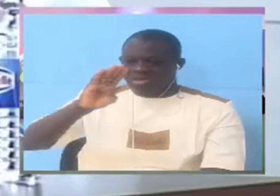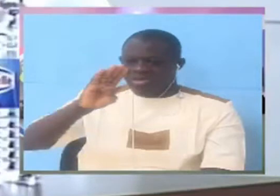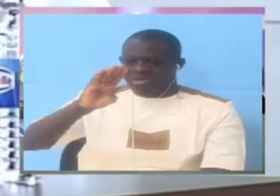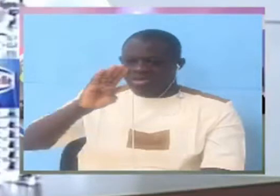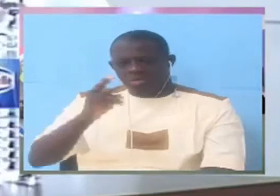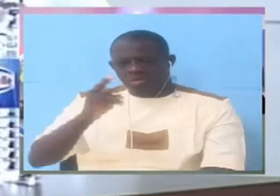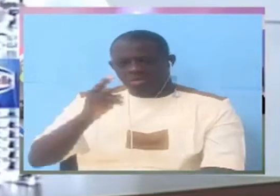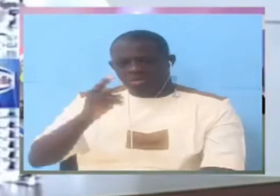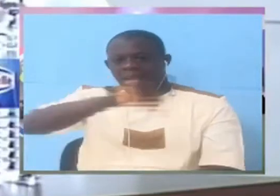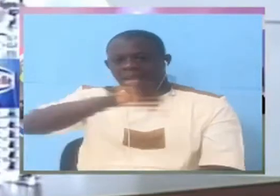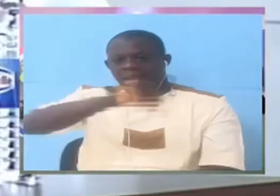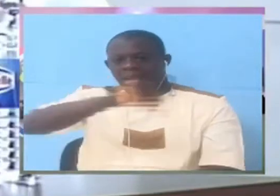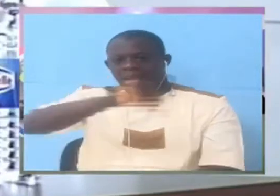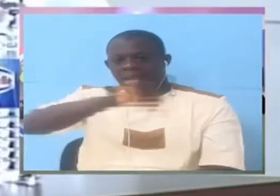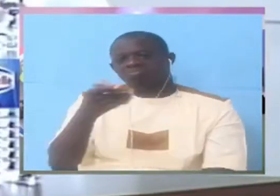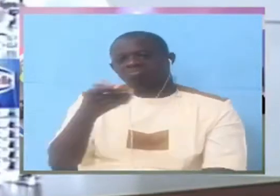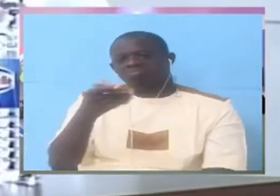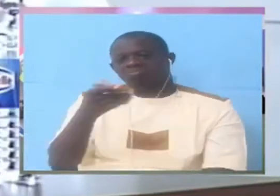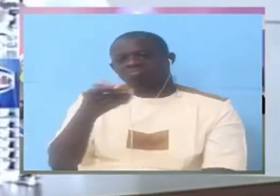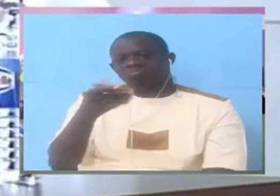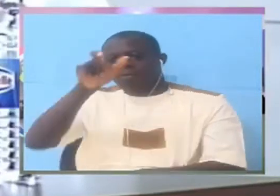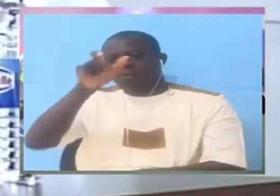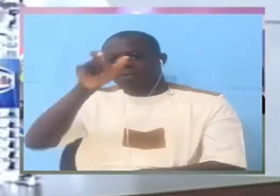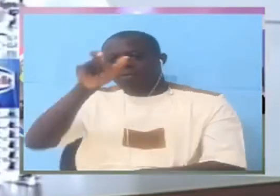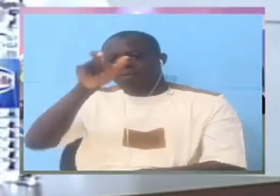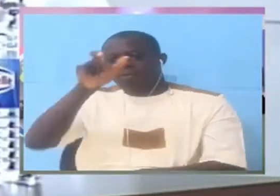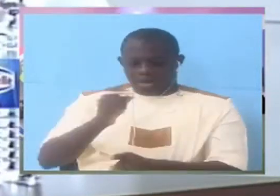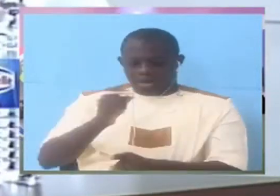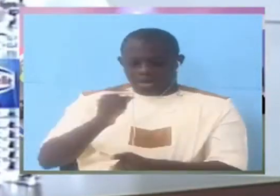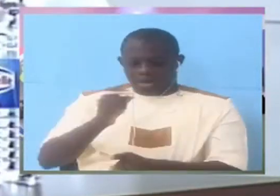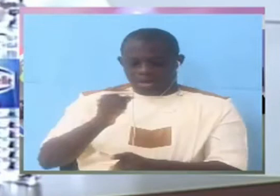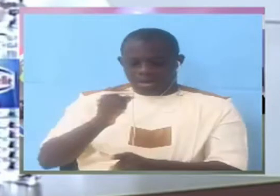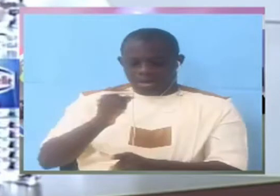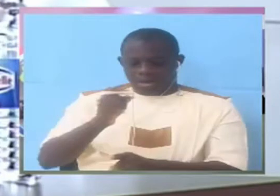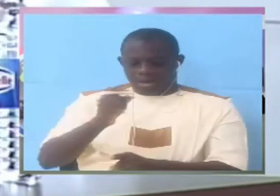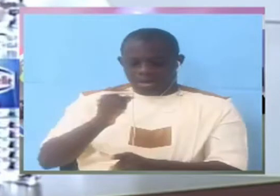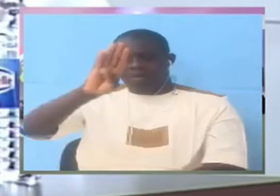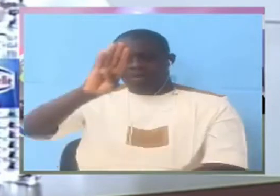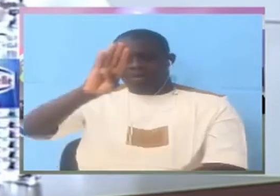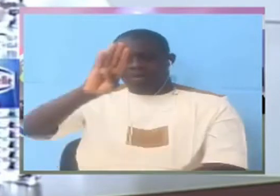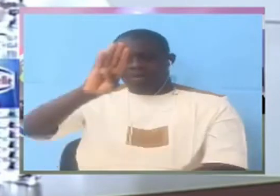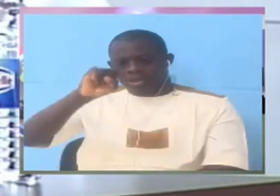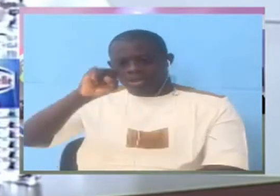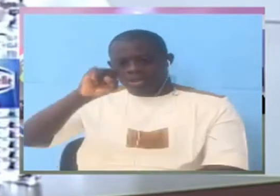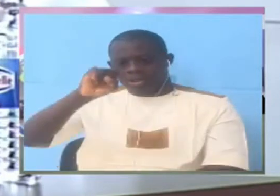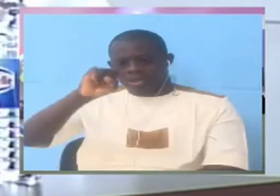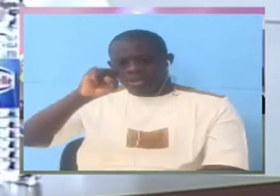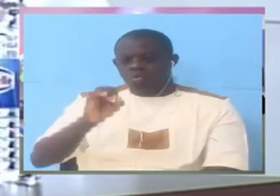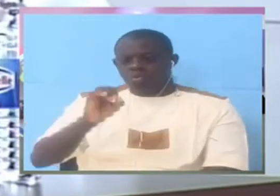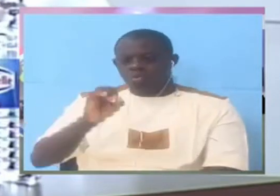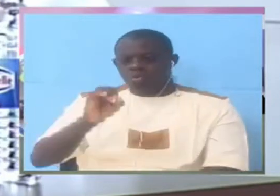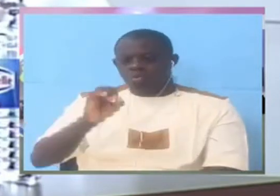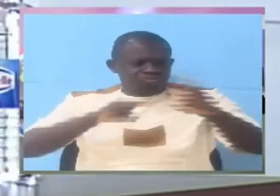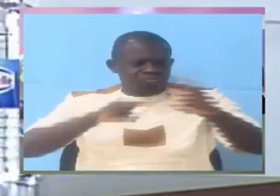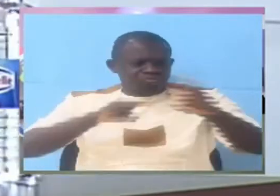i have is babasaho don't think a man's role and babas outie need marina and in tala marina so that's what i am